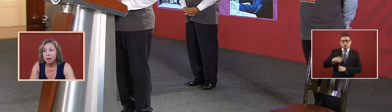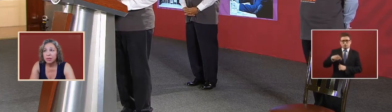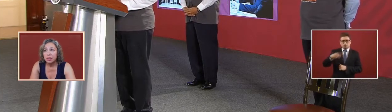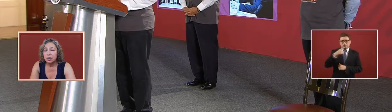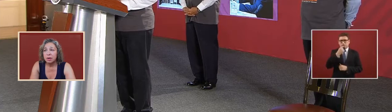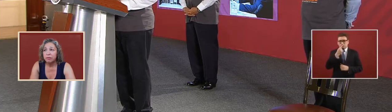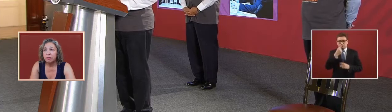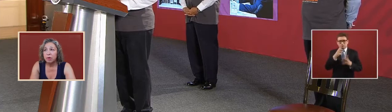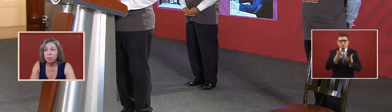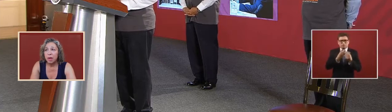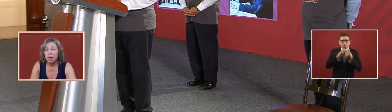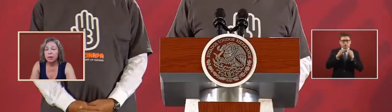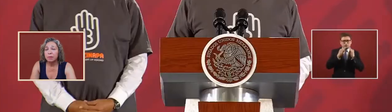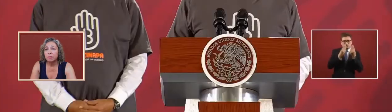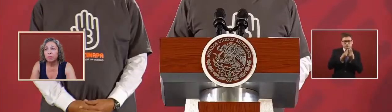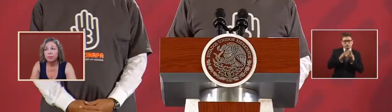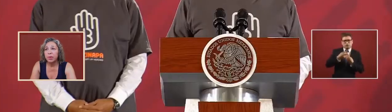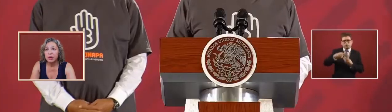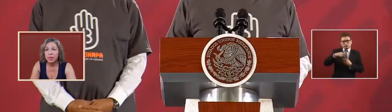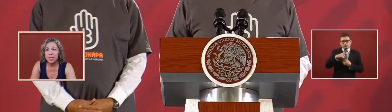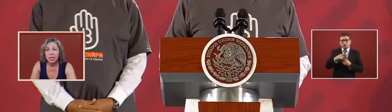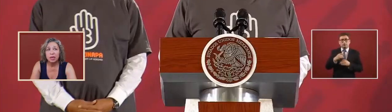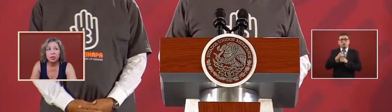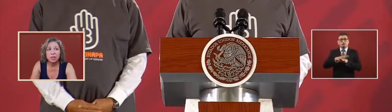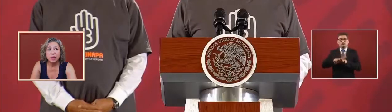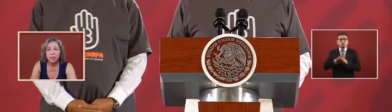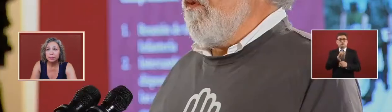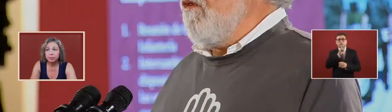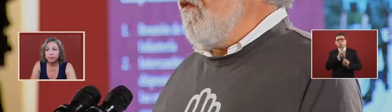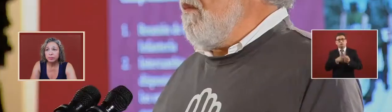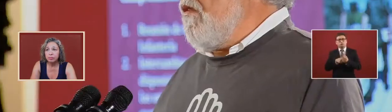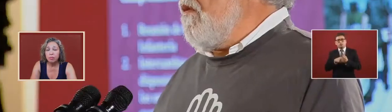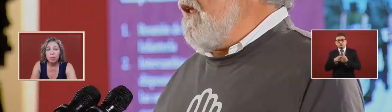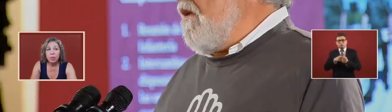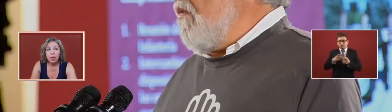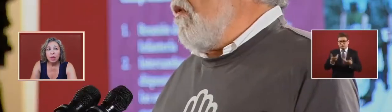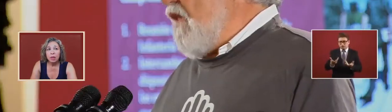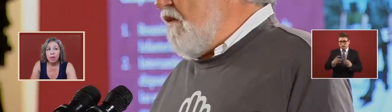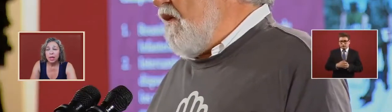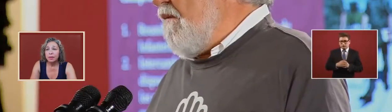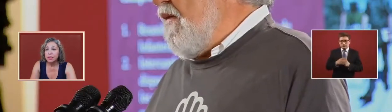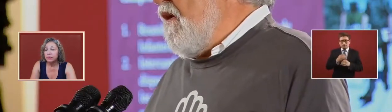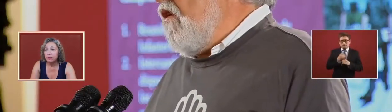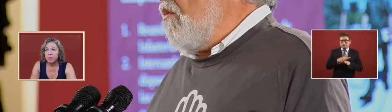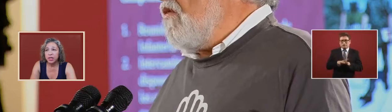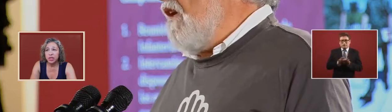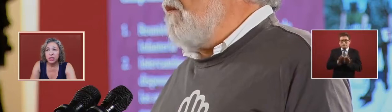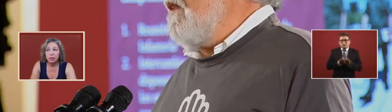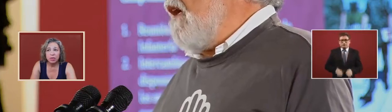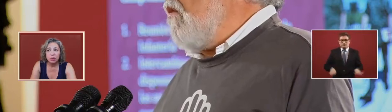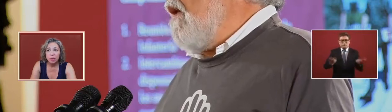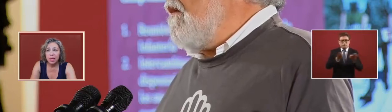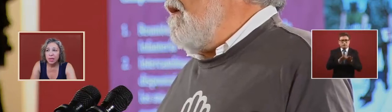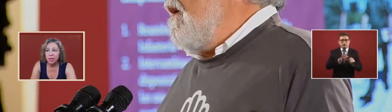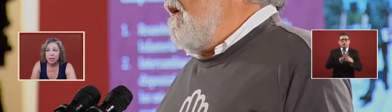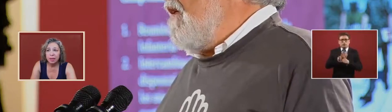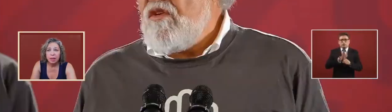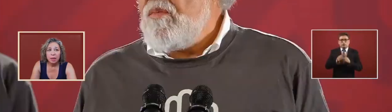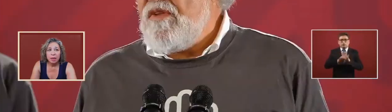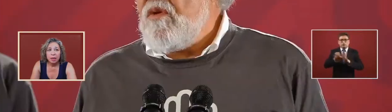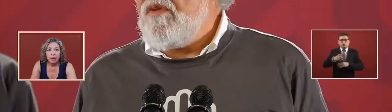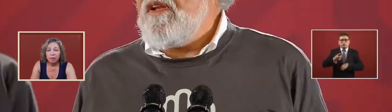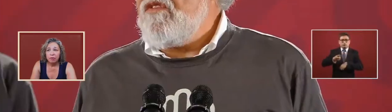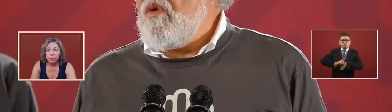uh form uh part of the delinquency and this information that was omitted